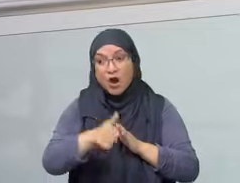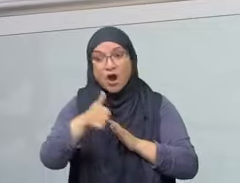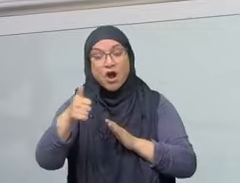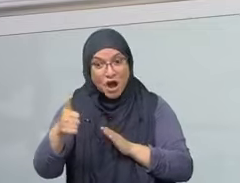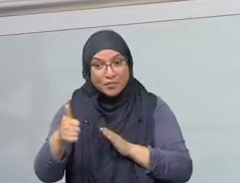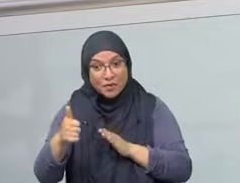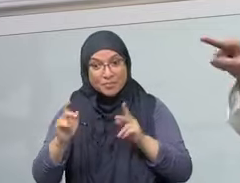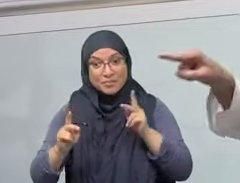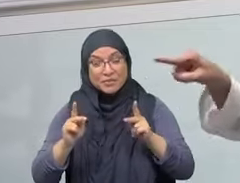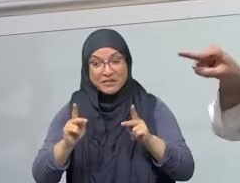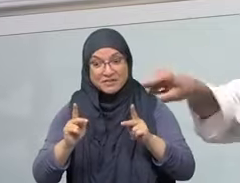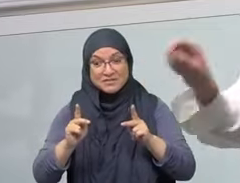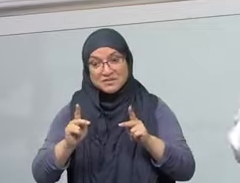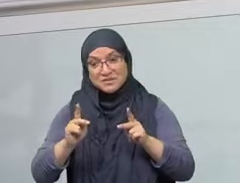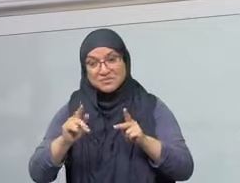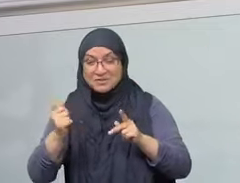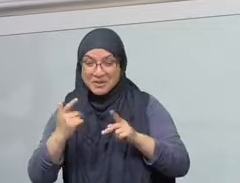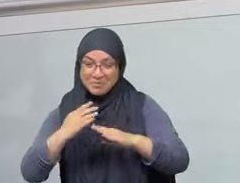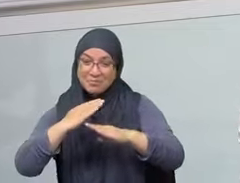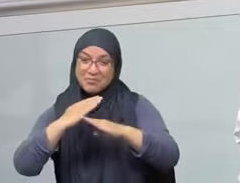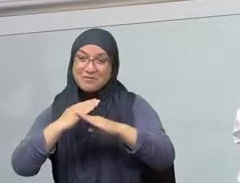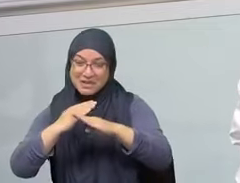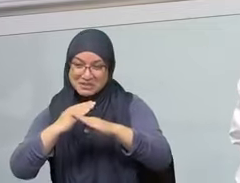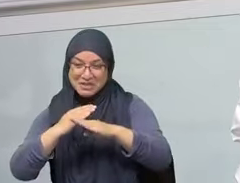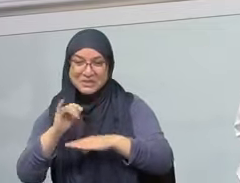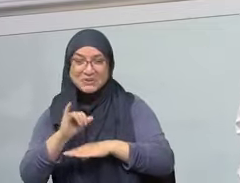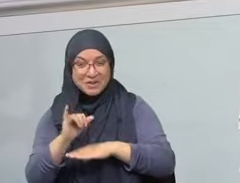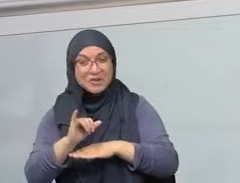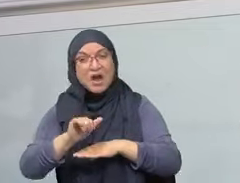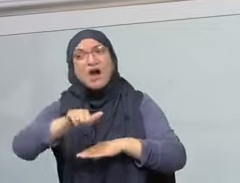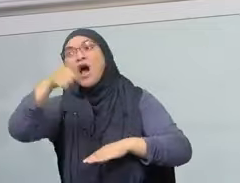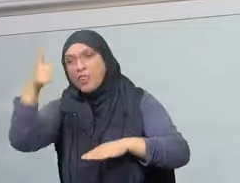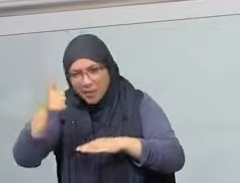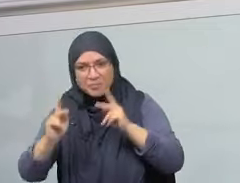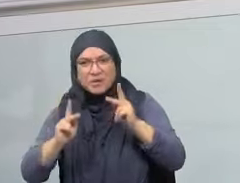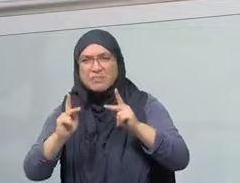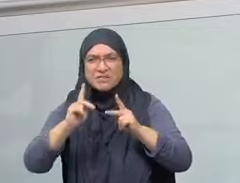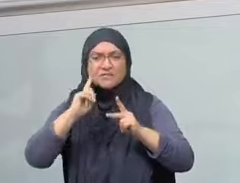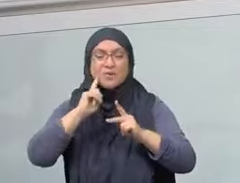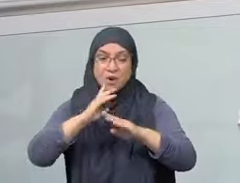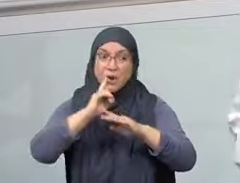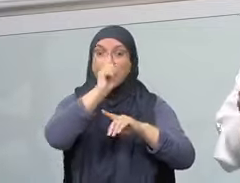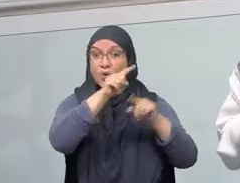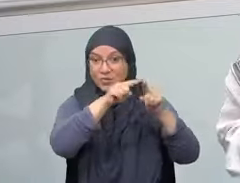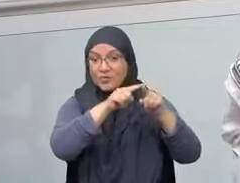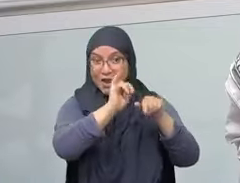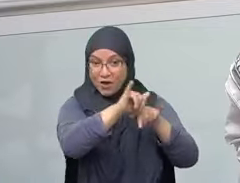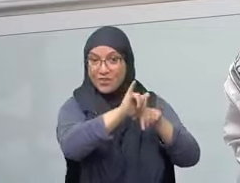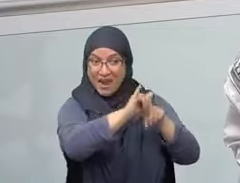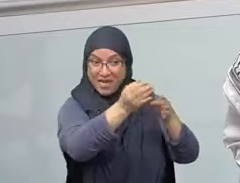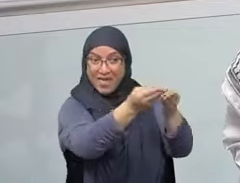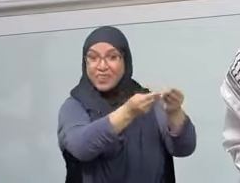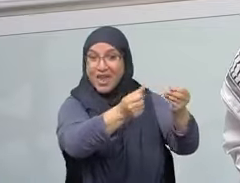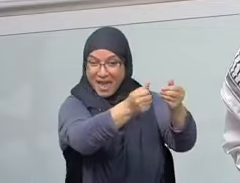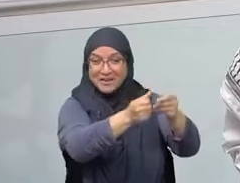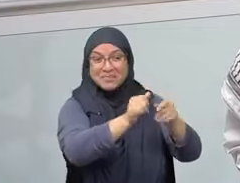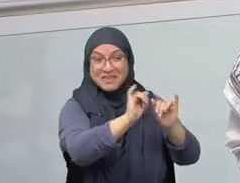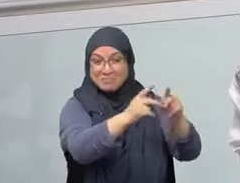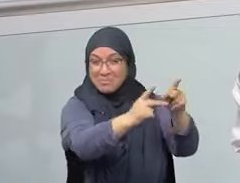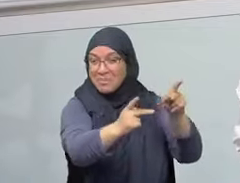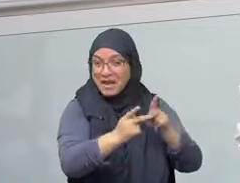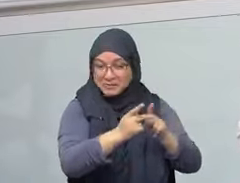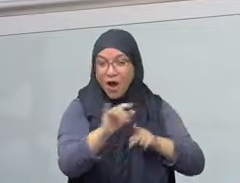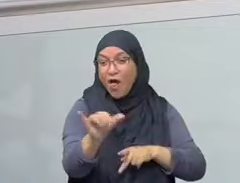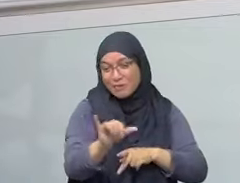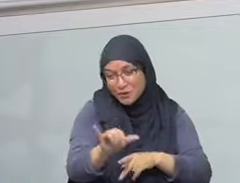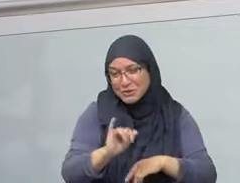wanted to honor that place and Allah wanted to honor our prophet sallallahu alayhi wasallam. The prophet sallallahu alayhi wasallam leading